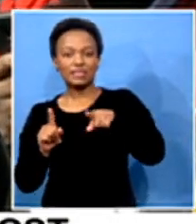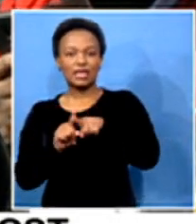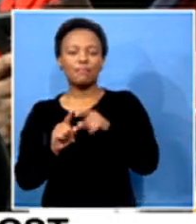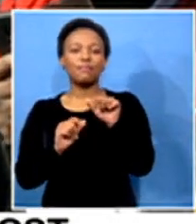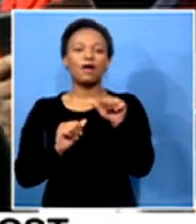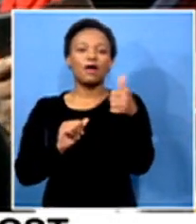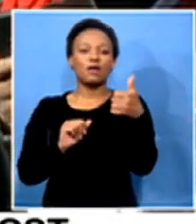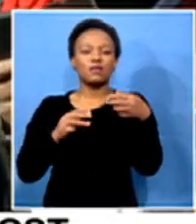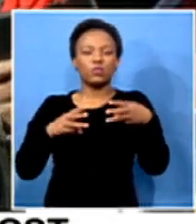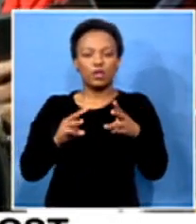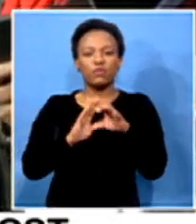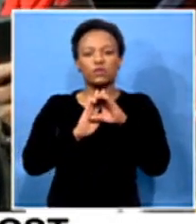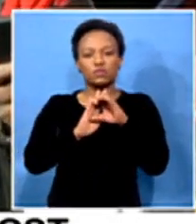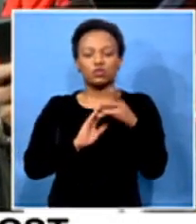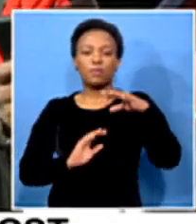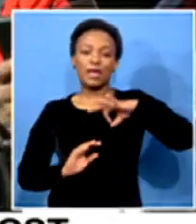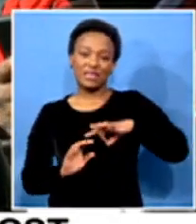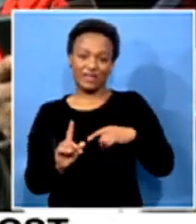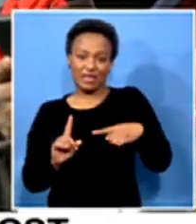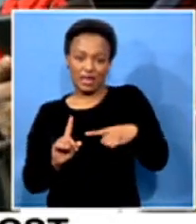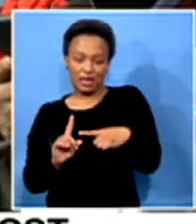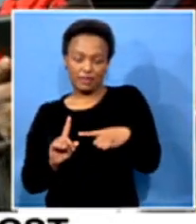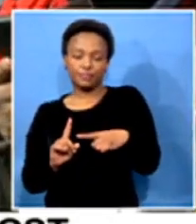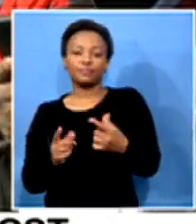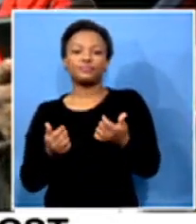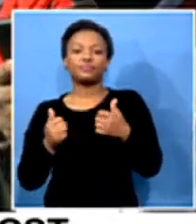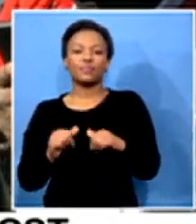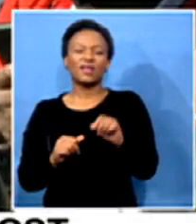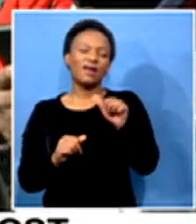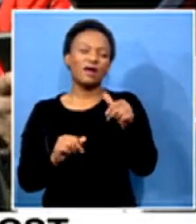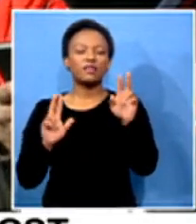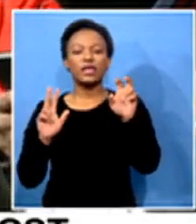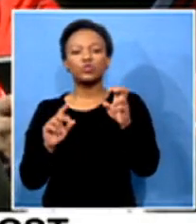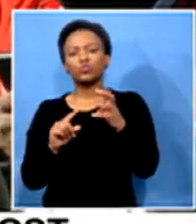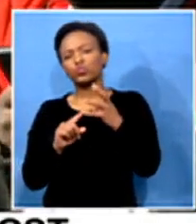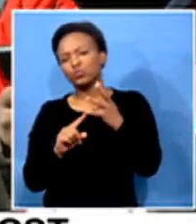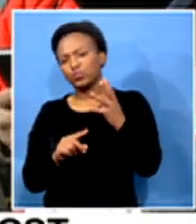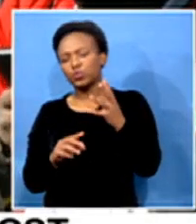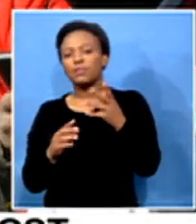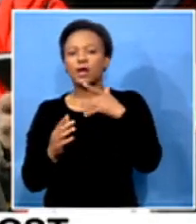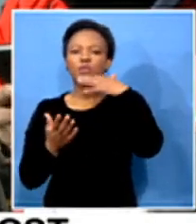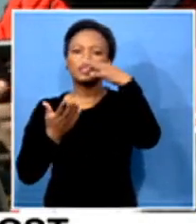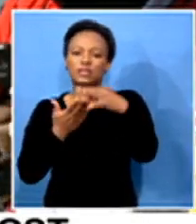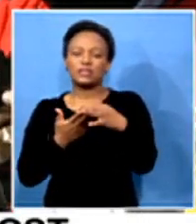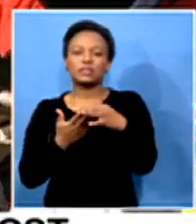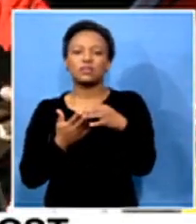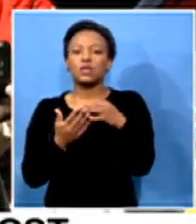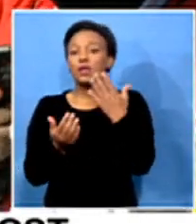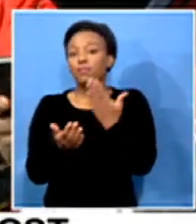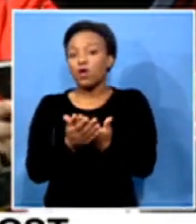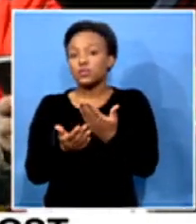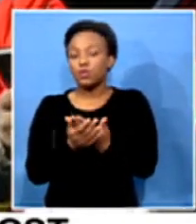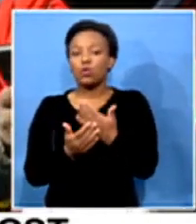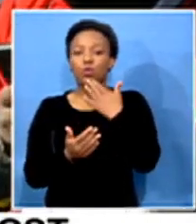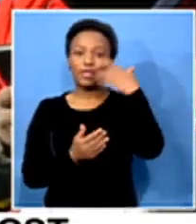instance, to benefit him. The rest of the other issues, I would suggest or ask, if possible, that if